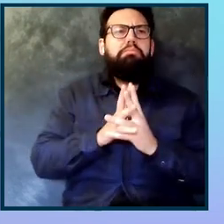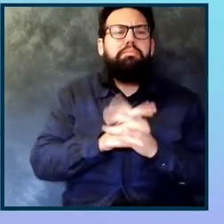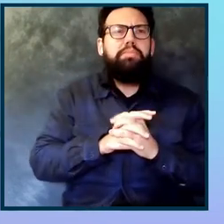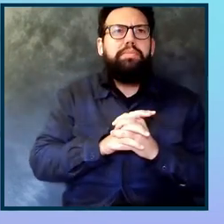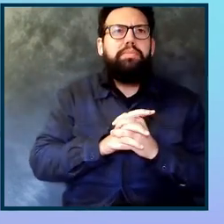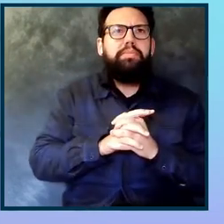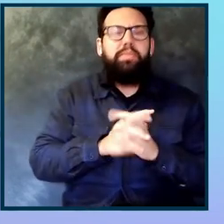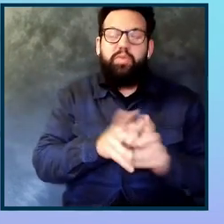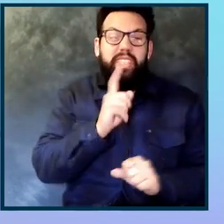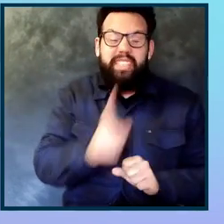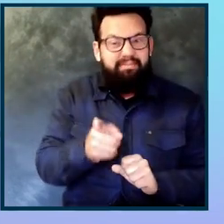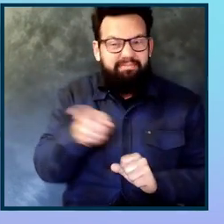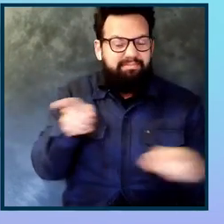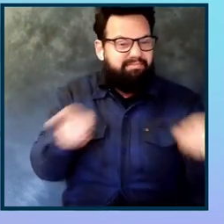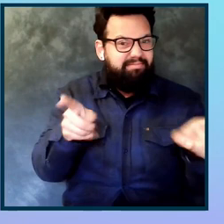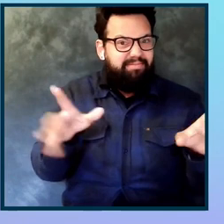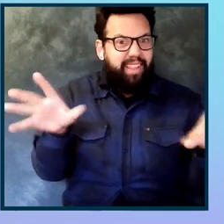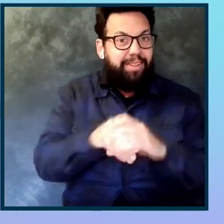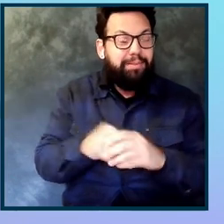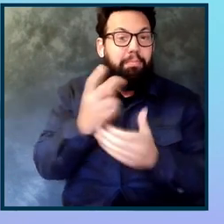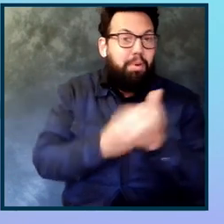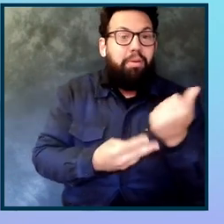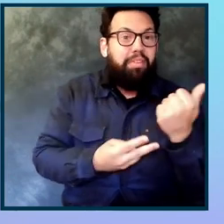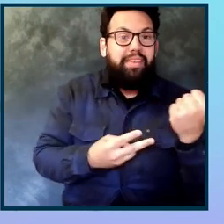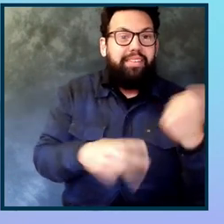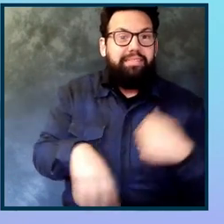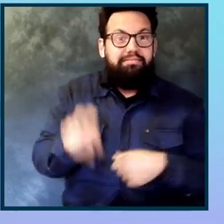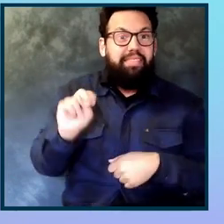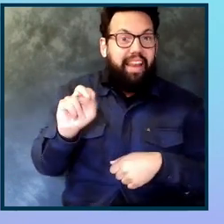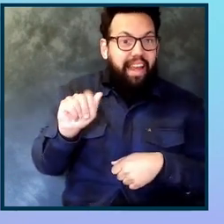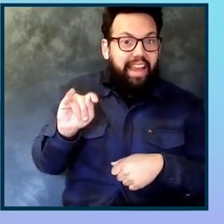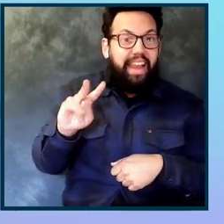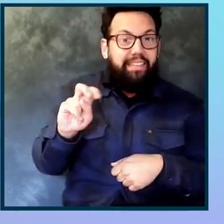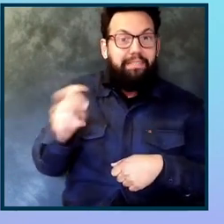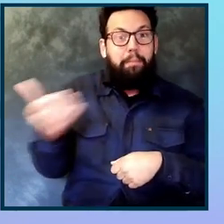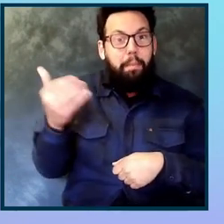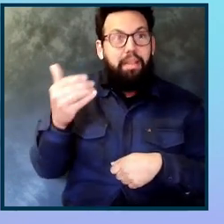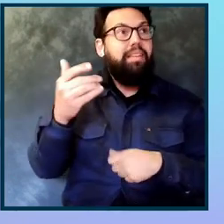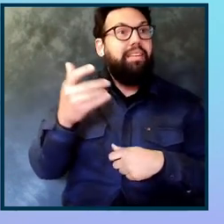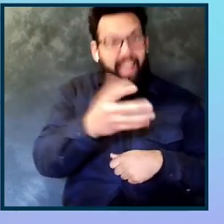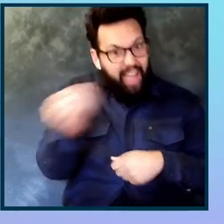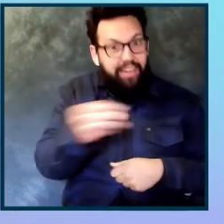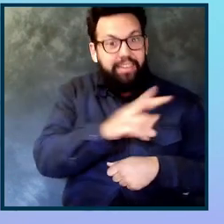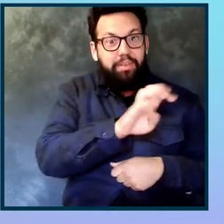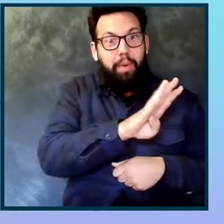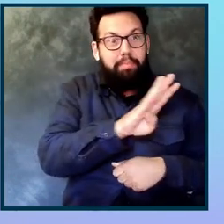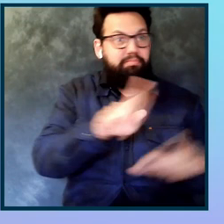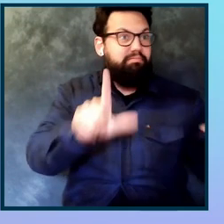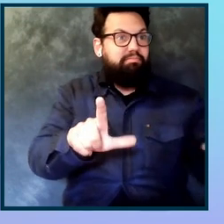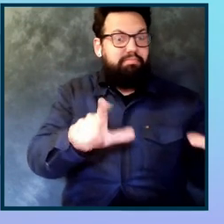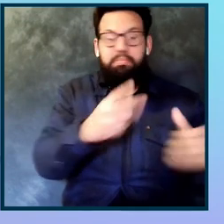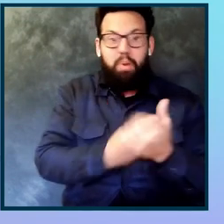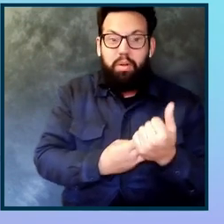it's including both. It's including native mobile and the web, which is very, I mean, that's the way it should be because really it's,